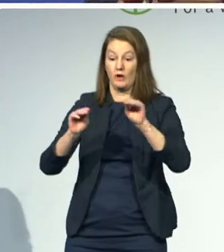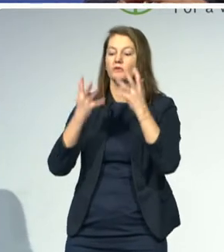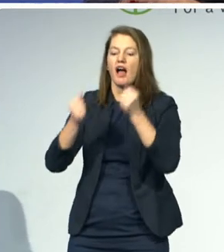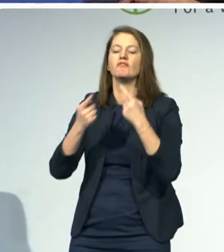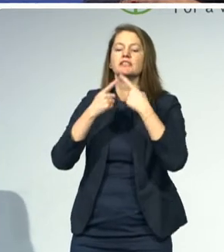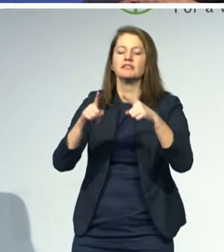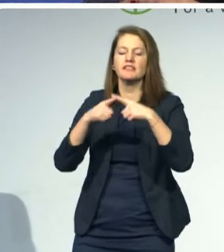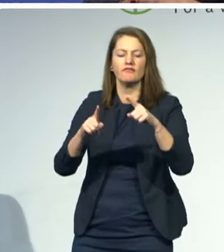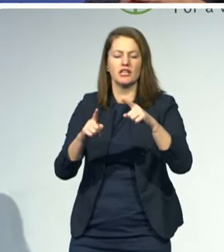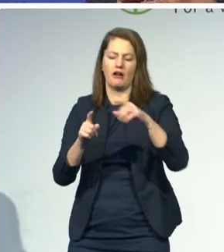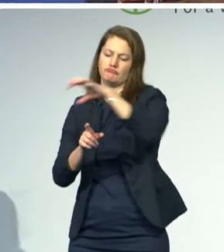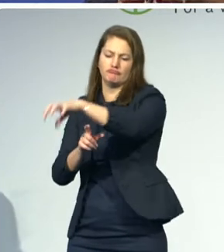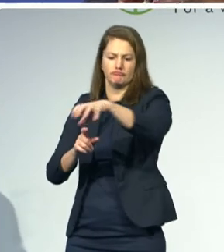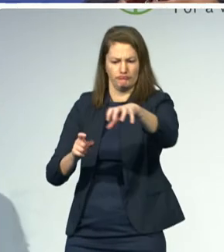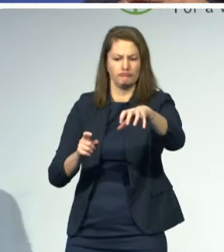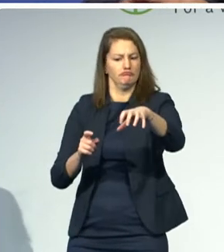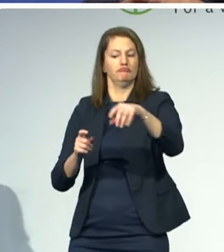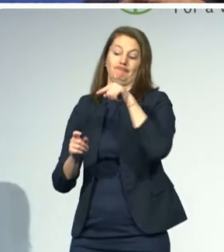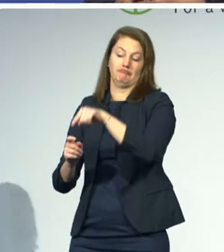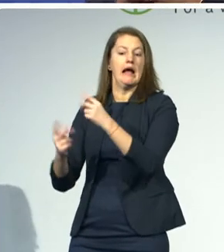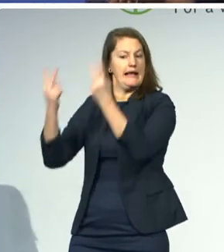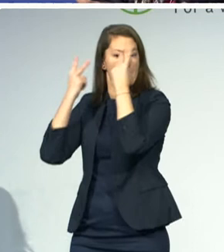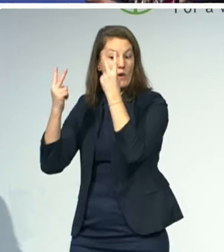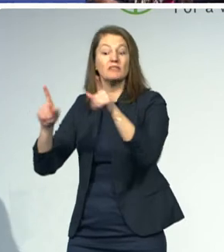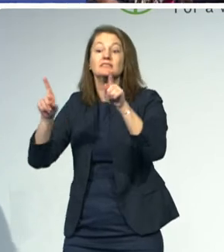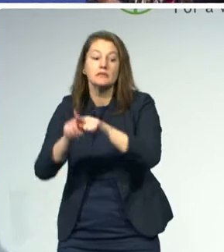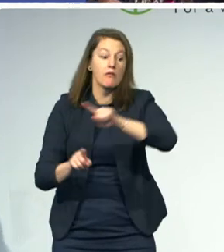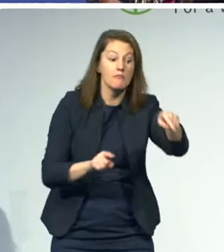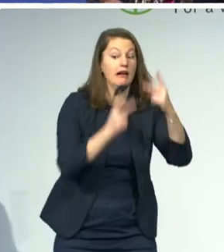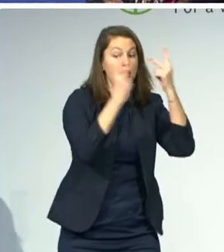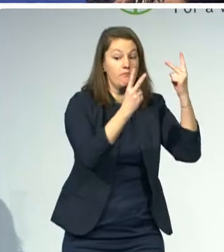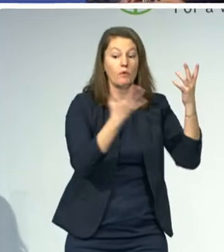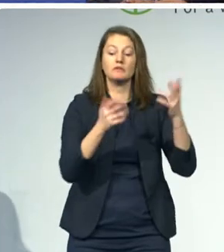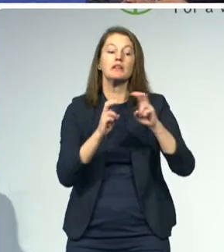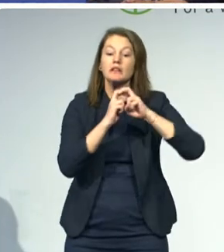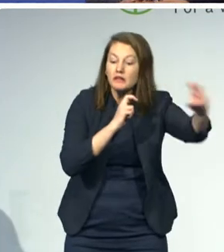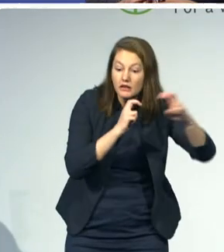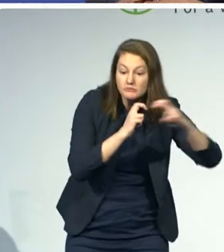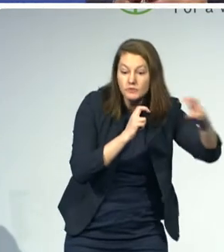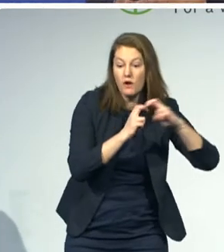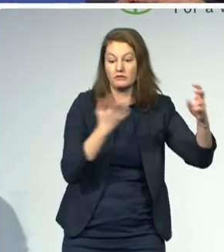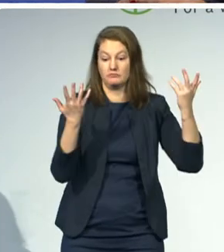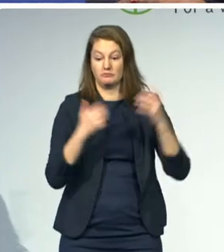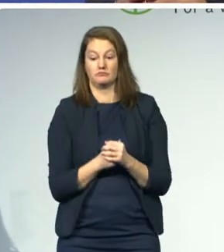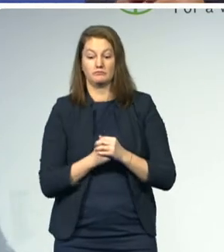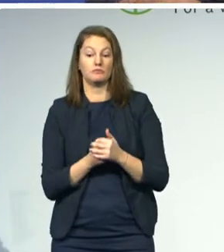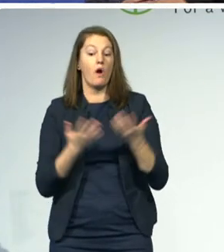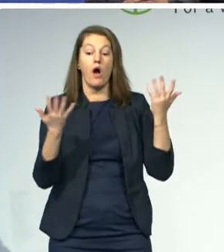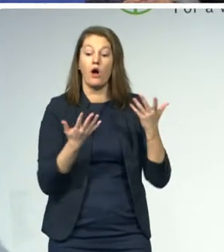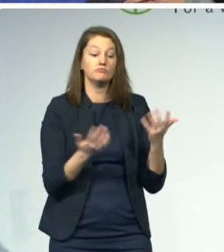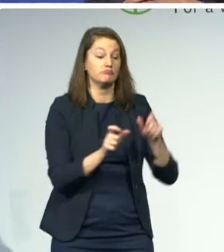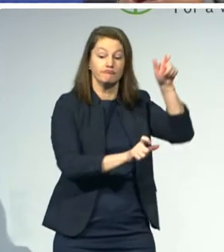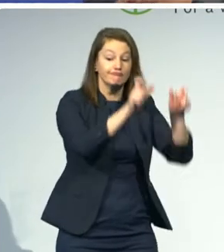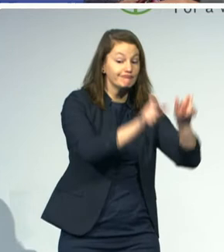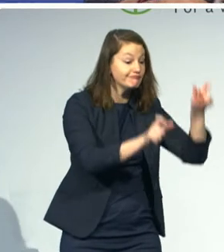in social protection, to increase the number of staff with disabilities in the World Bank, and to ensure that we